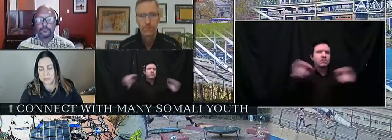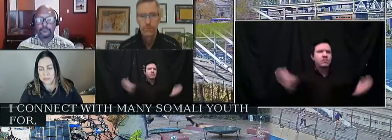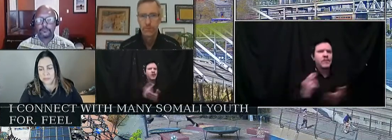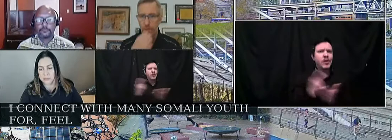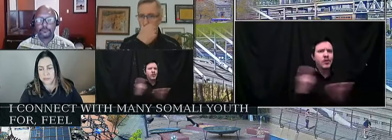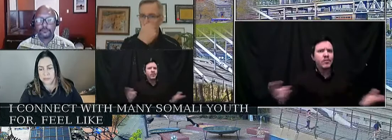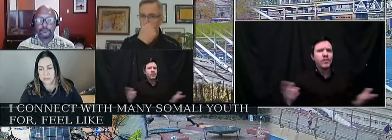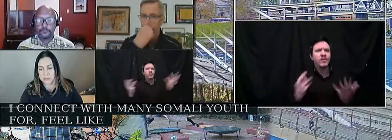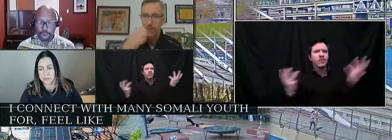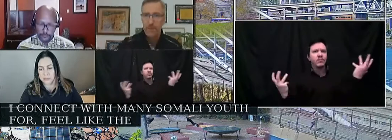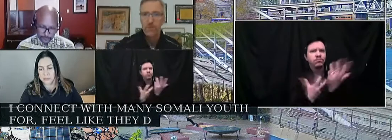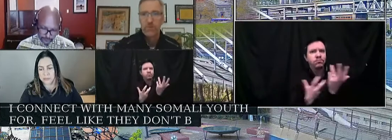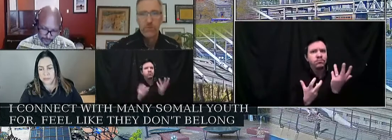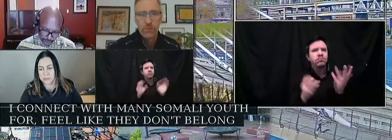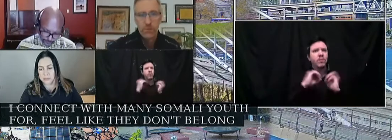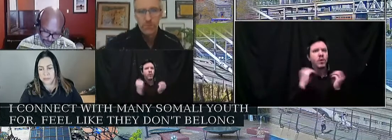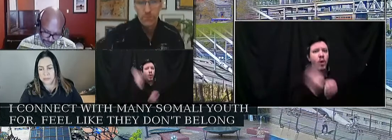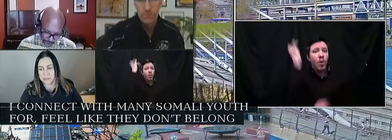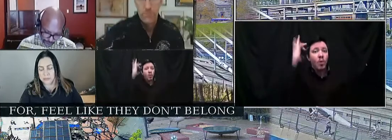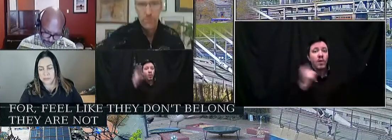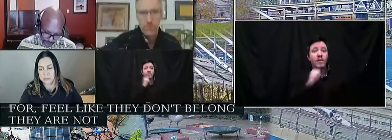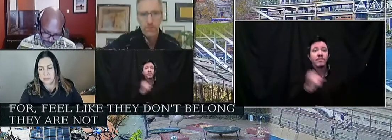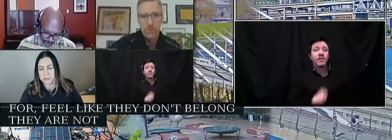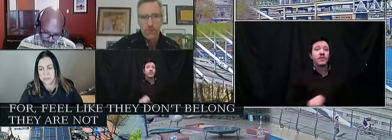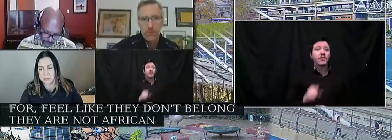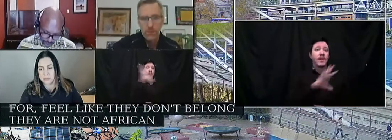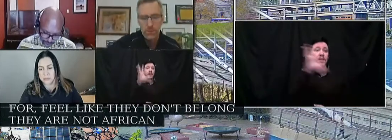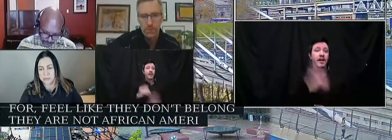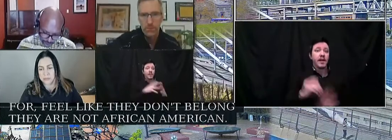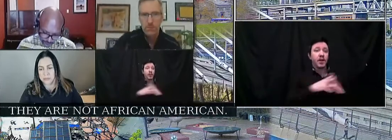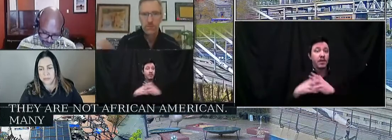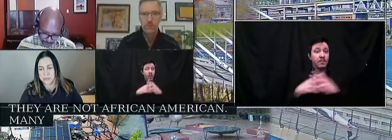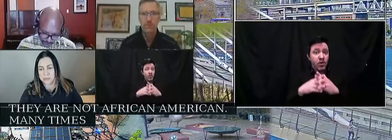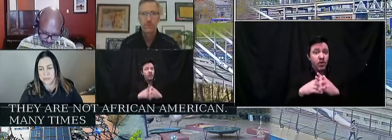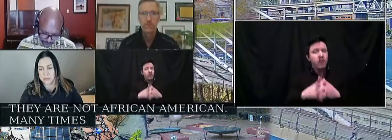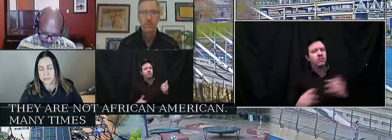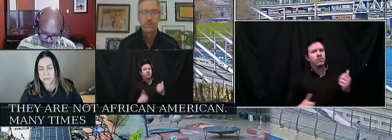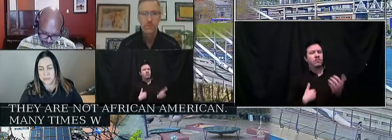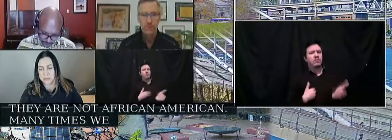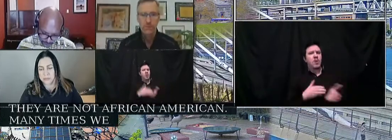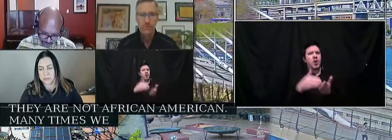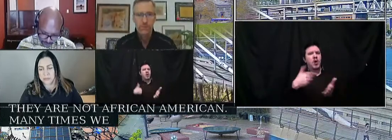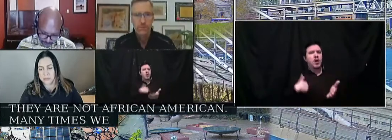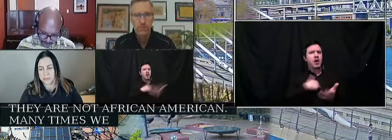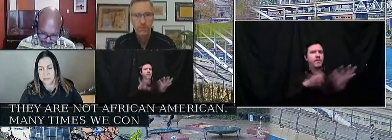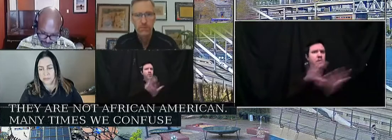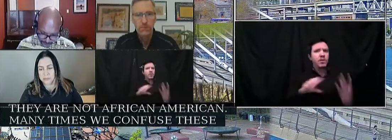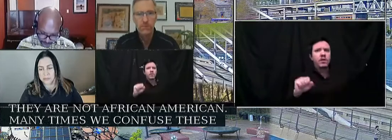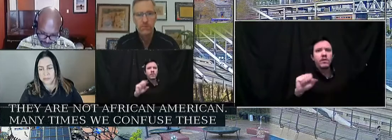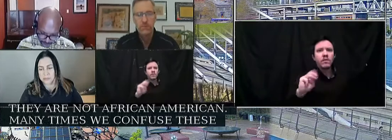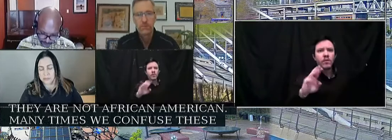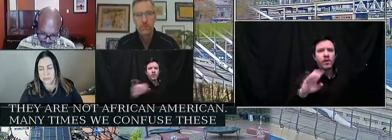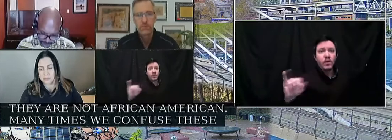organizations because they're not African American. Many times we confuse these Somali youth with African American